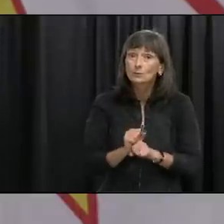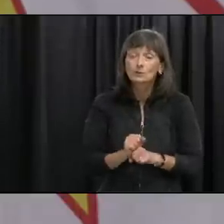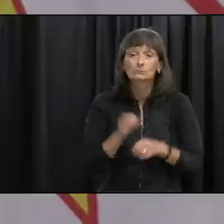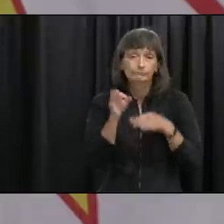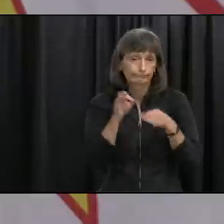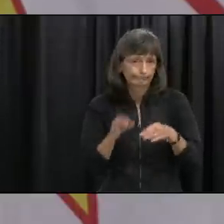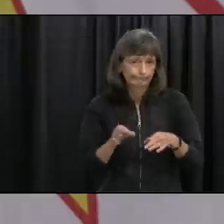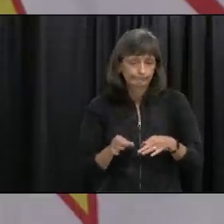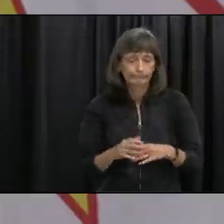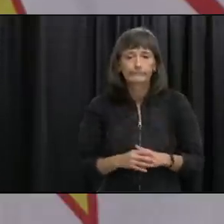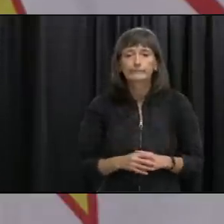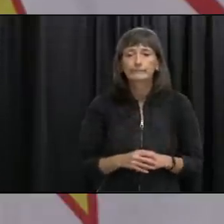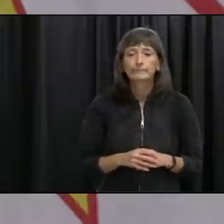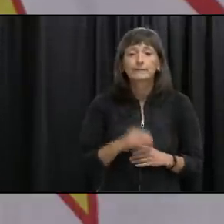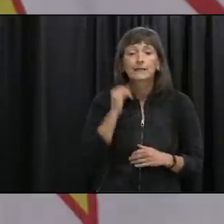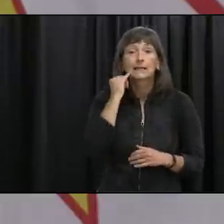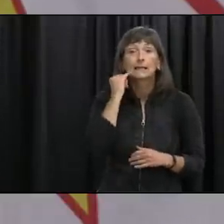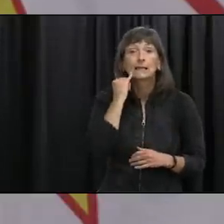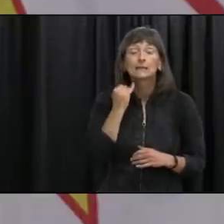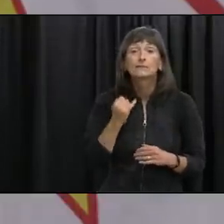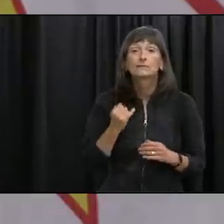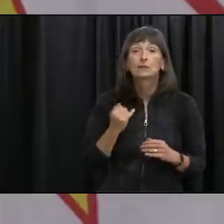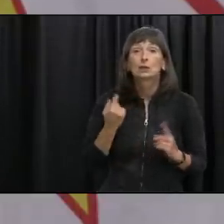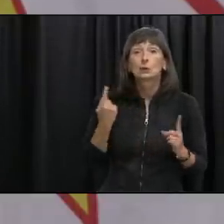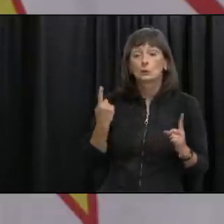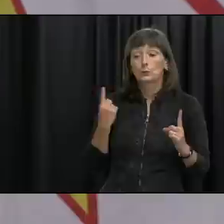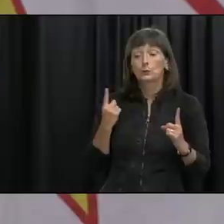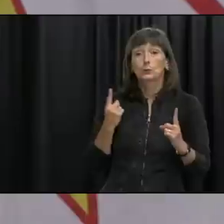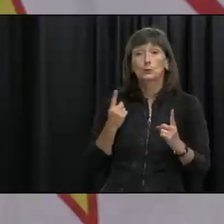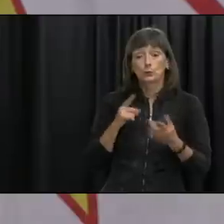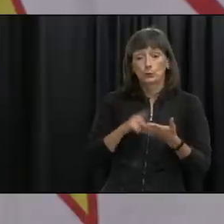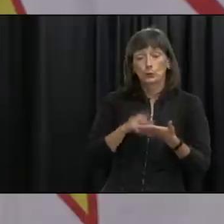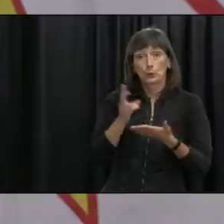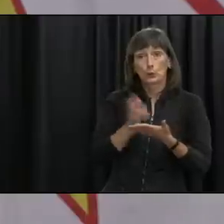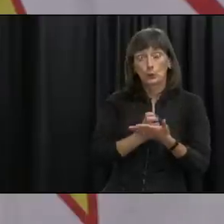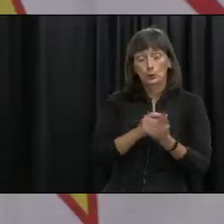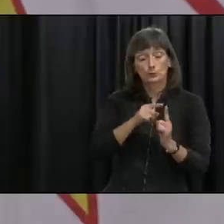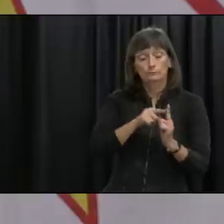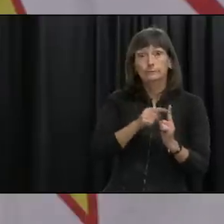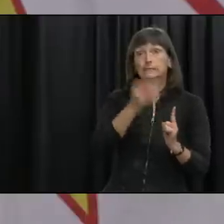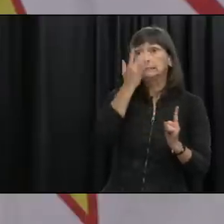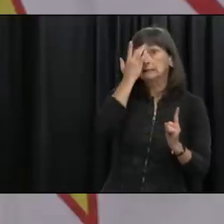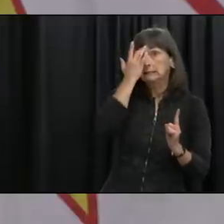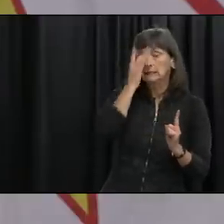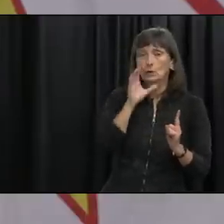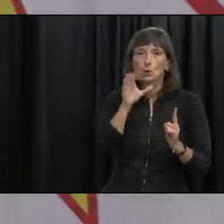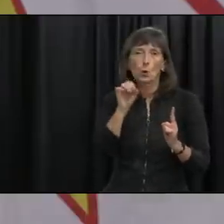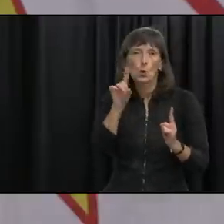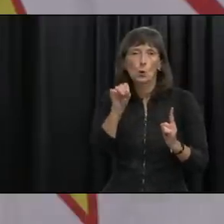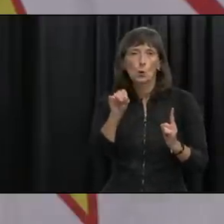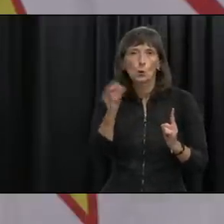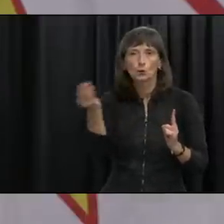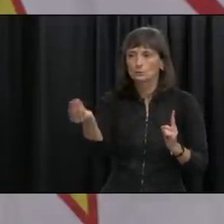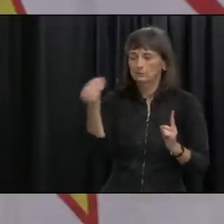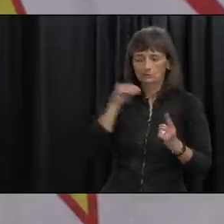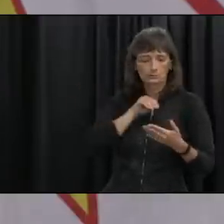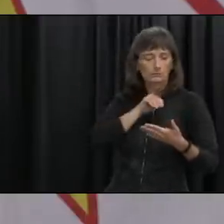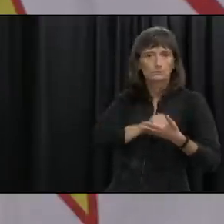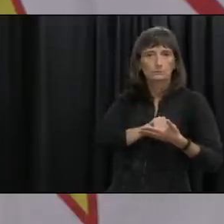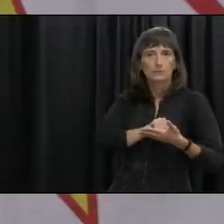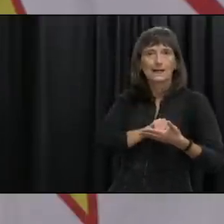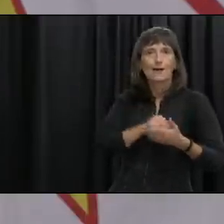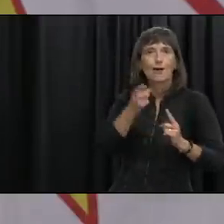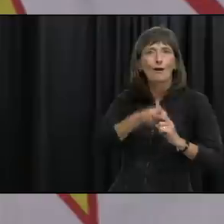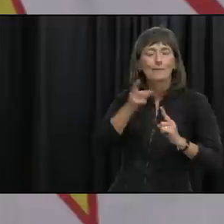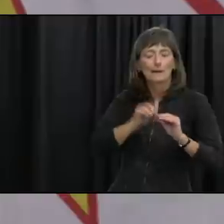it is if some but somebody is a case they get a special code they put that code into their phone and and uh it alerts